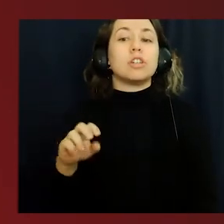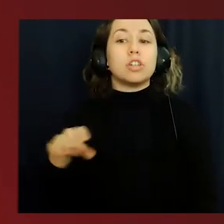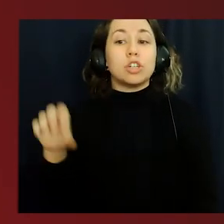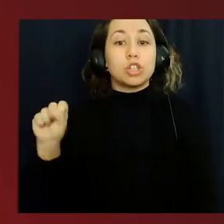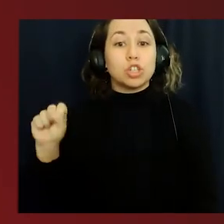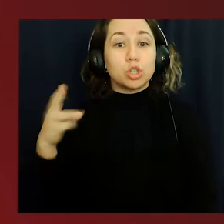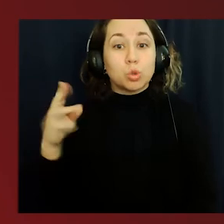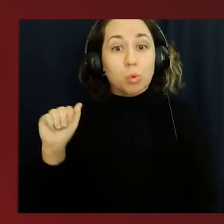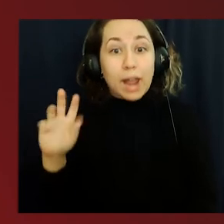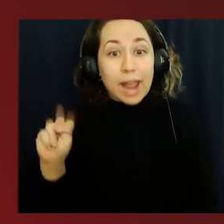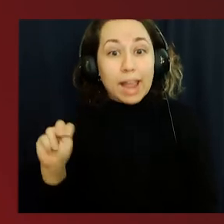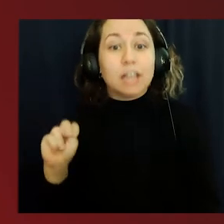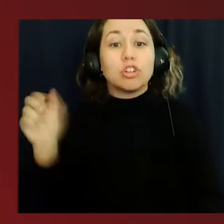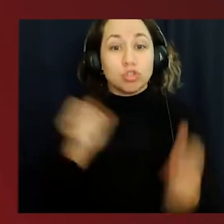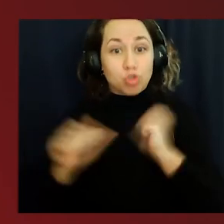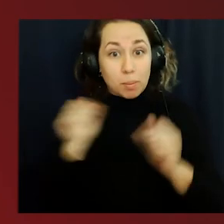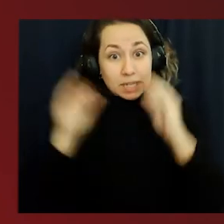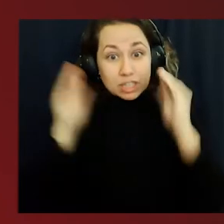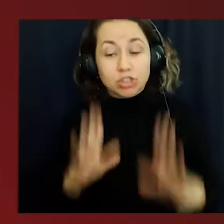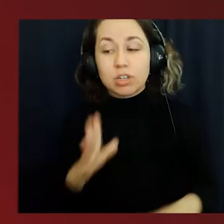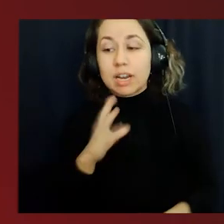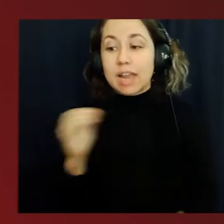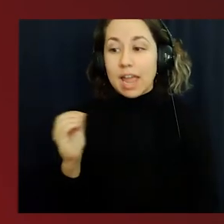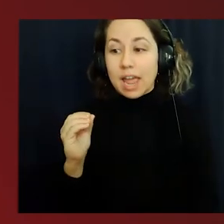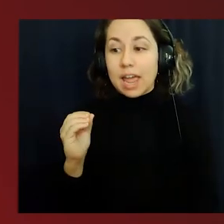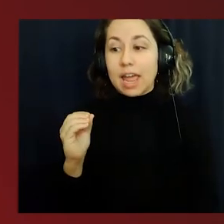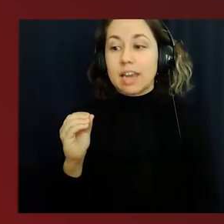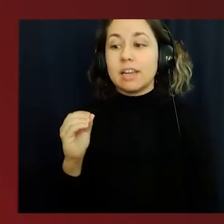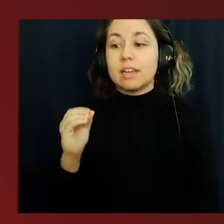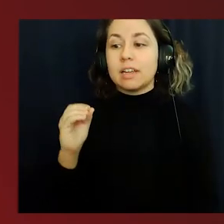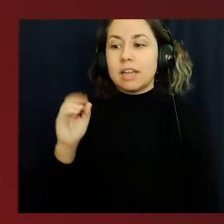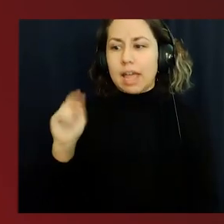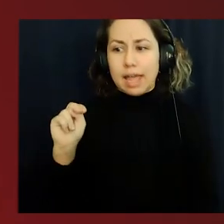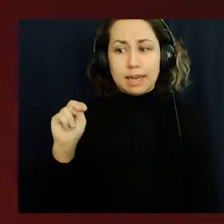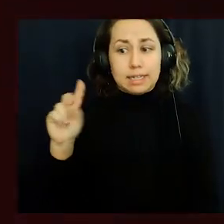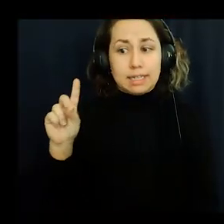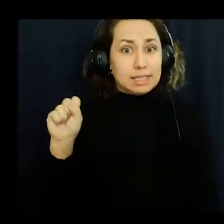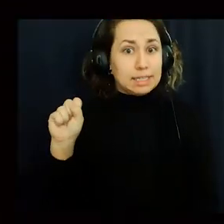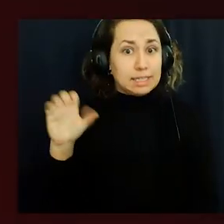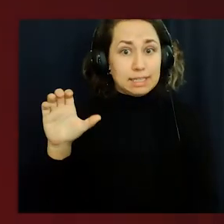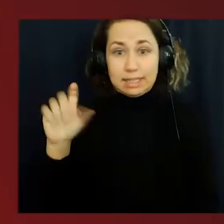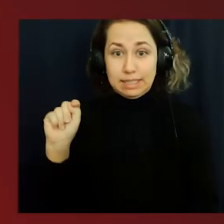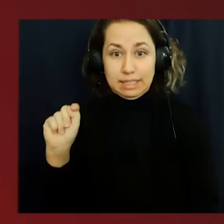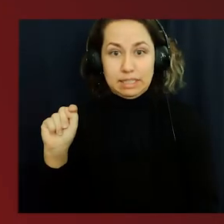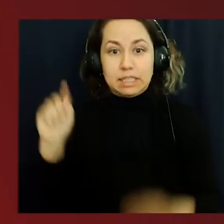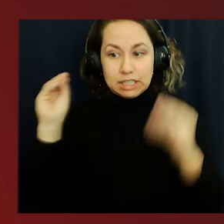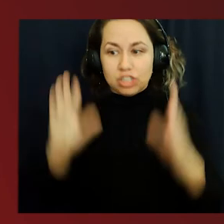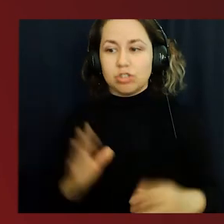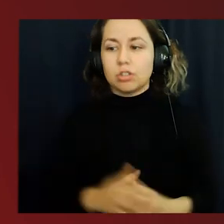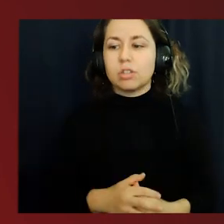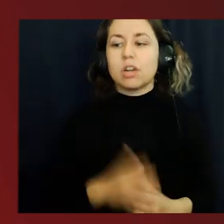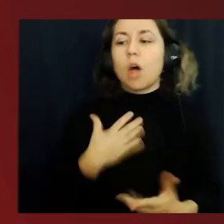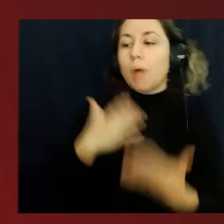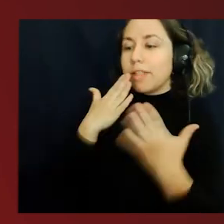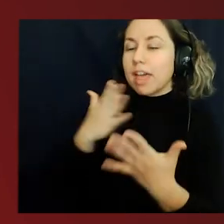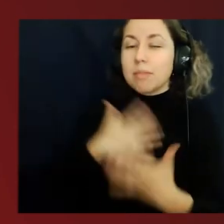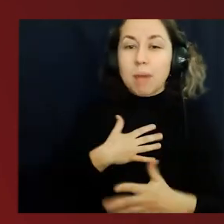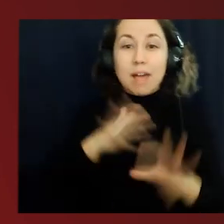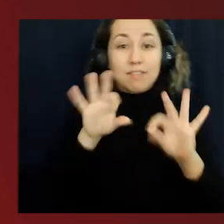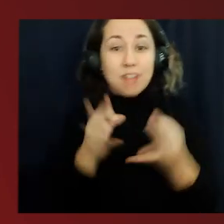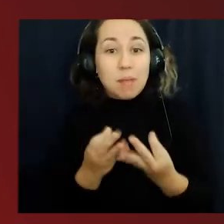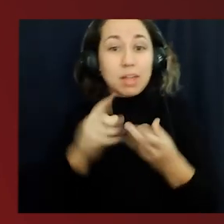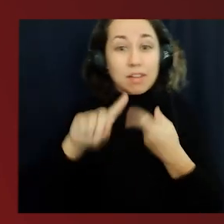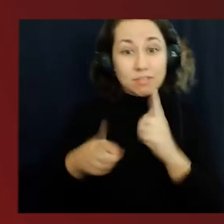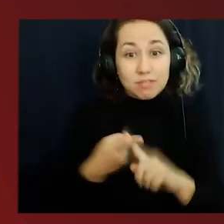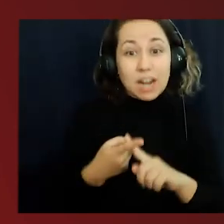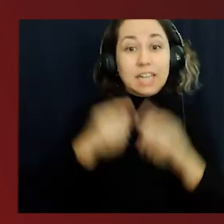my drama teacher, and First Sergeant who is my my NJRTC teacher. I just want to thank my family, friends, and teachers